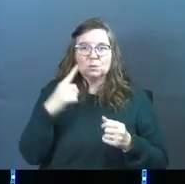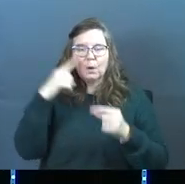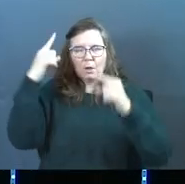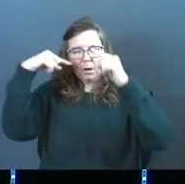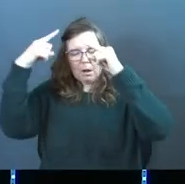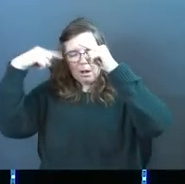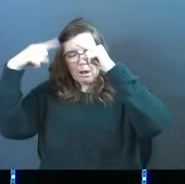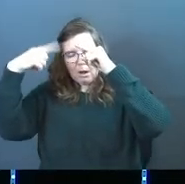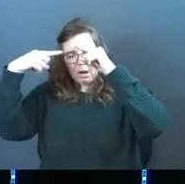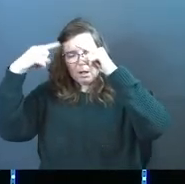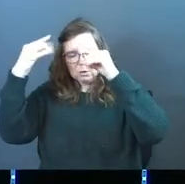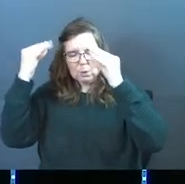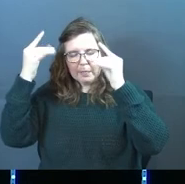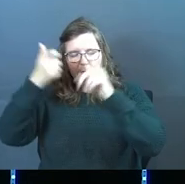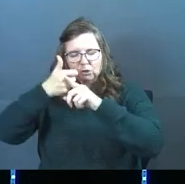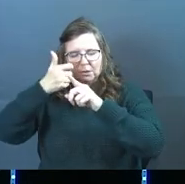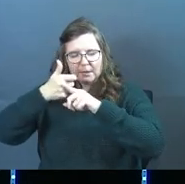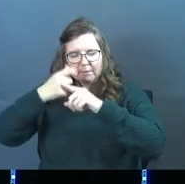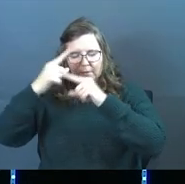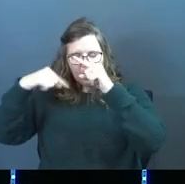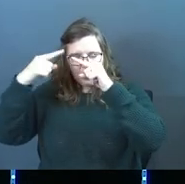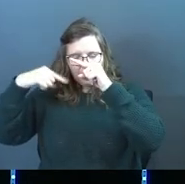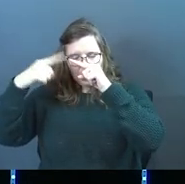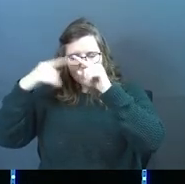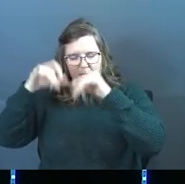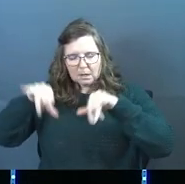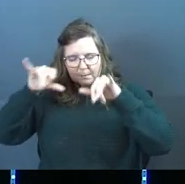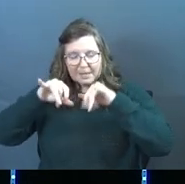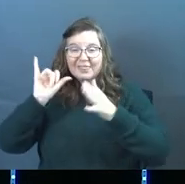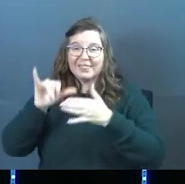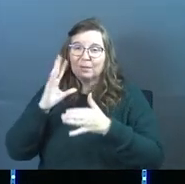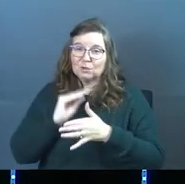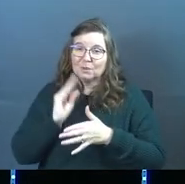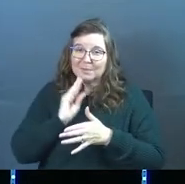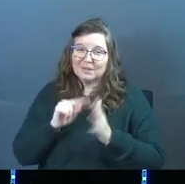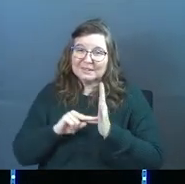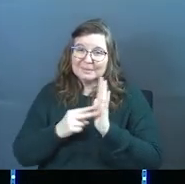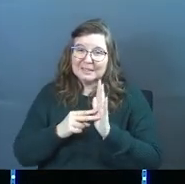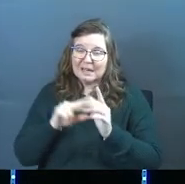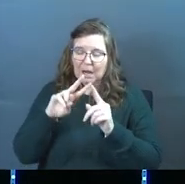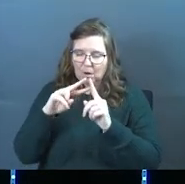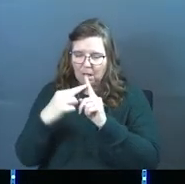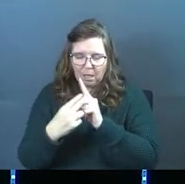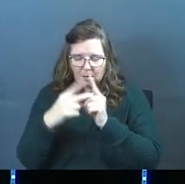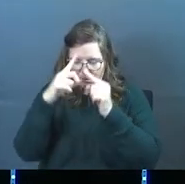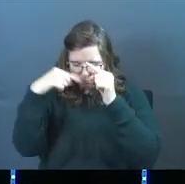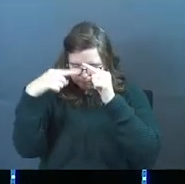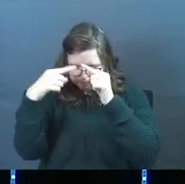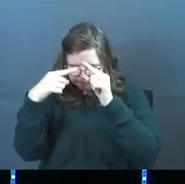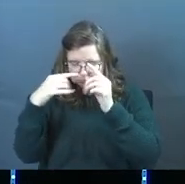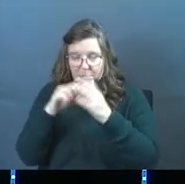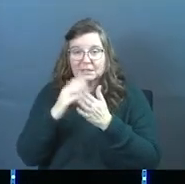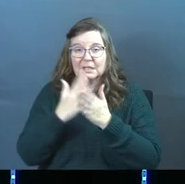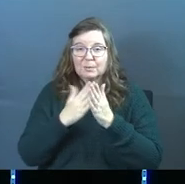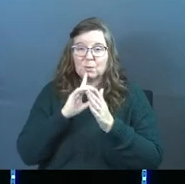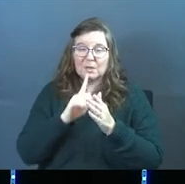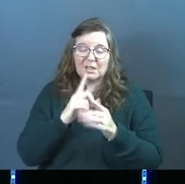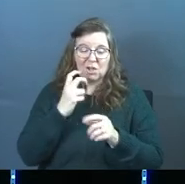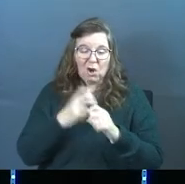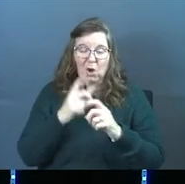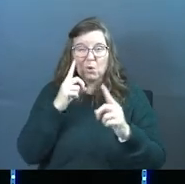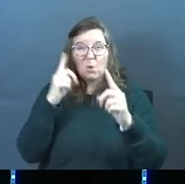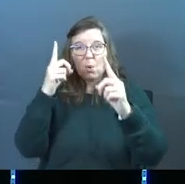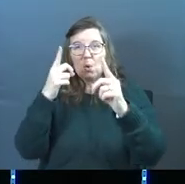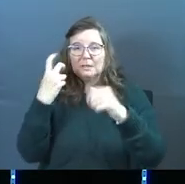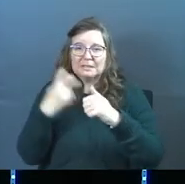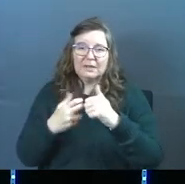soundtrack that you hear while they're unfolding. That's really so much of what your experience is. And some of you guys are pushing against really, really hard